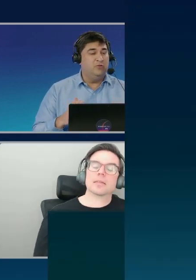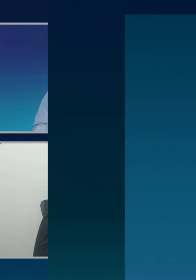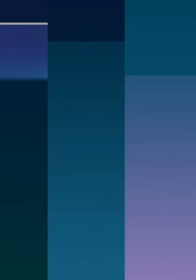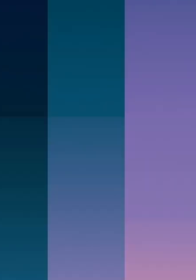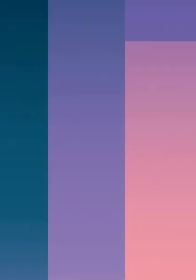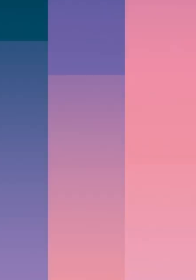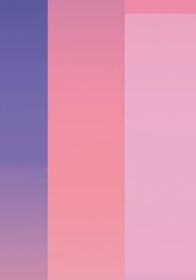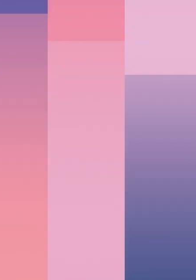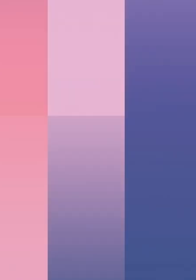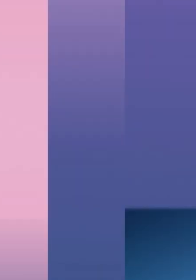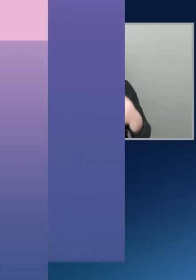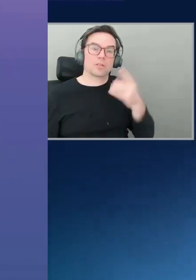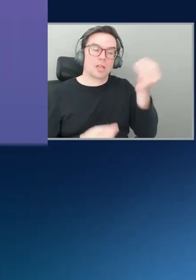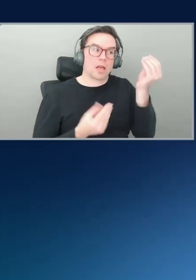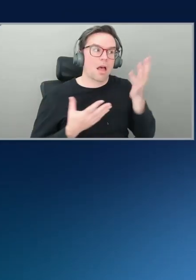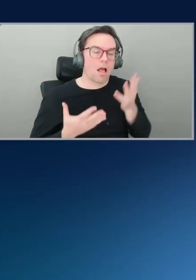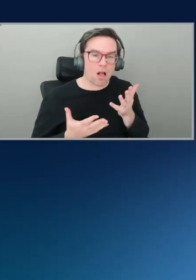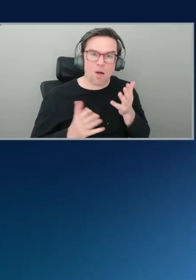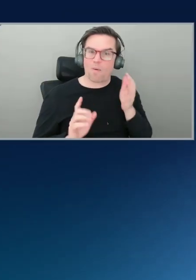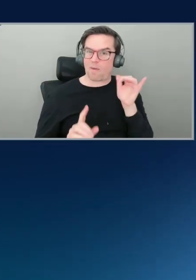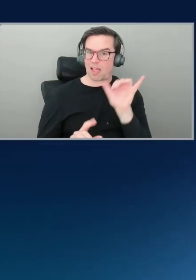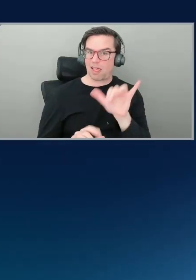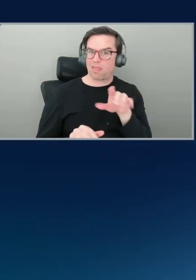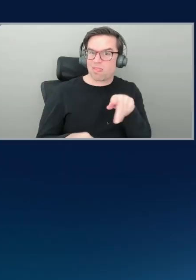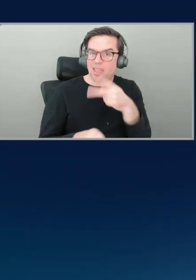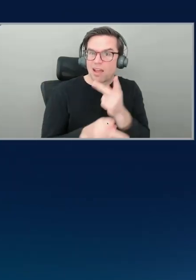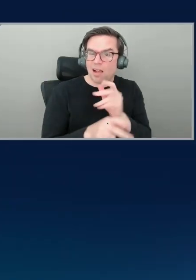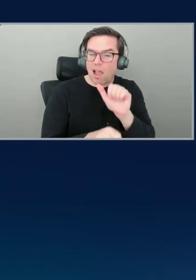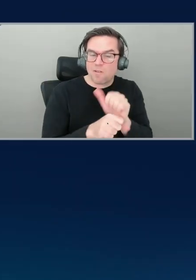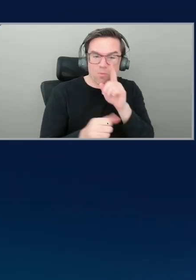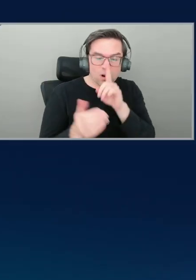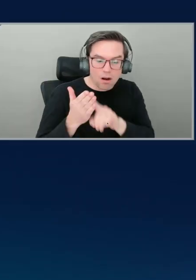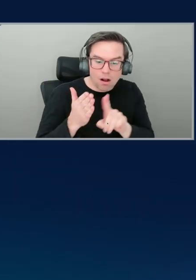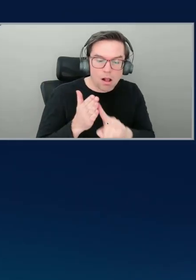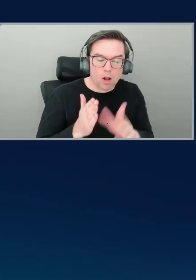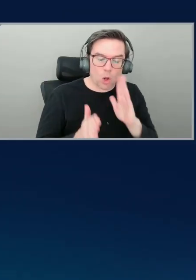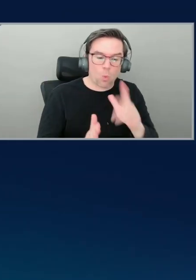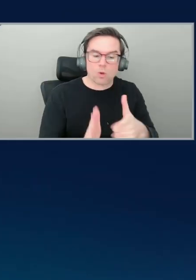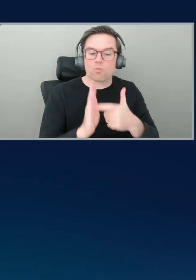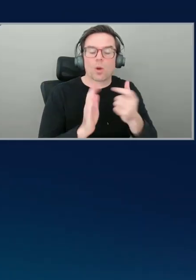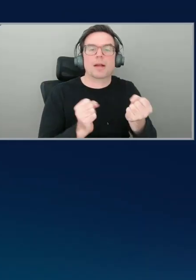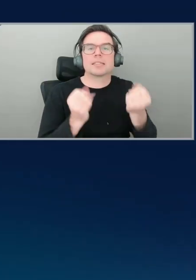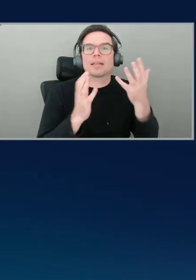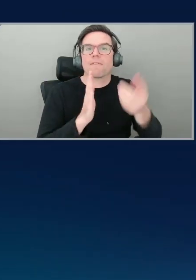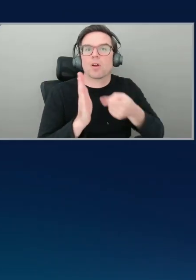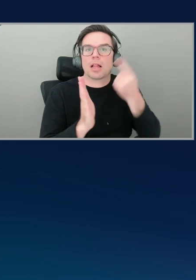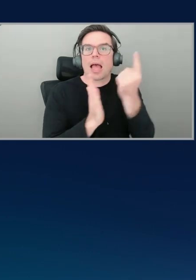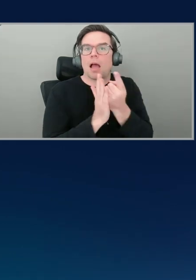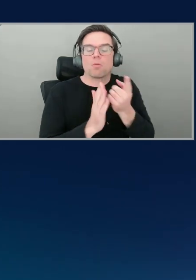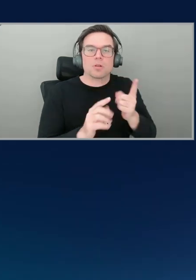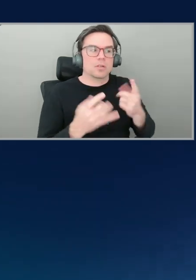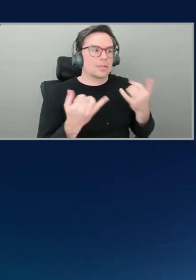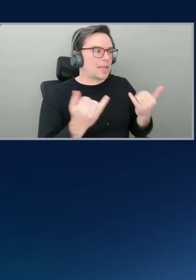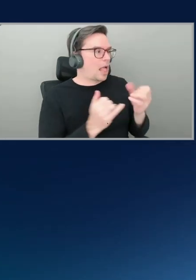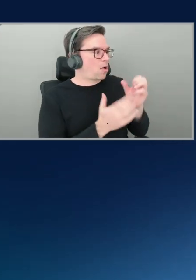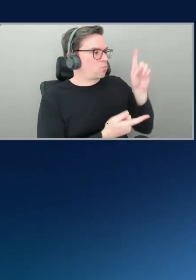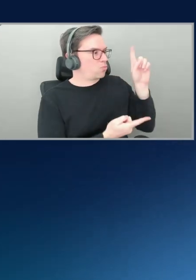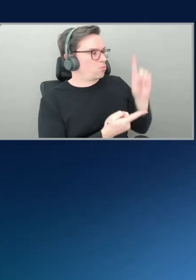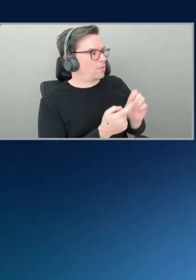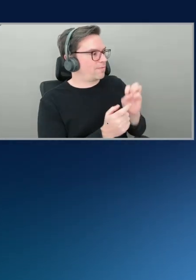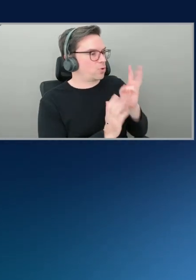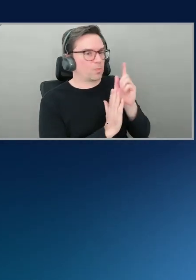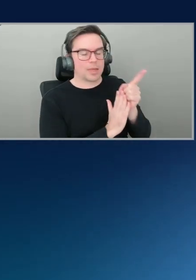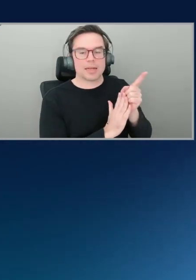it's down to a few minutes. So it's really, really powerful. And it's again, it's meant to be a pair operator, it's meant to help you in your troubleshooting journey, you're still fully in